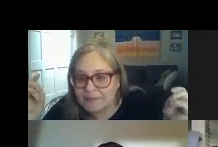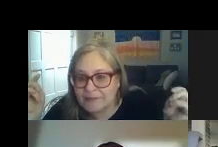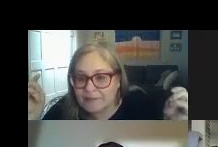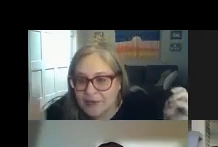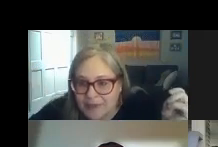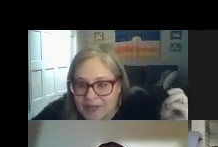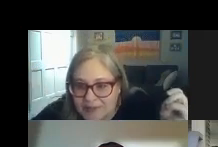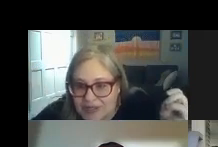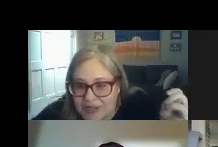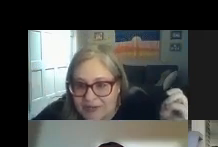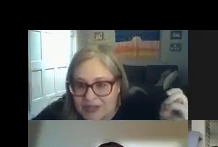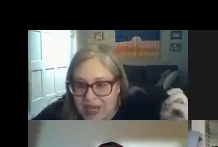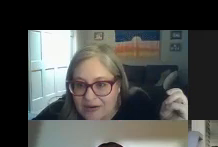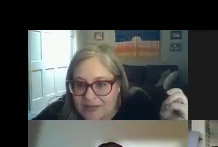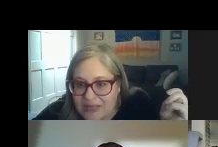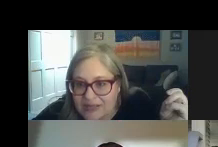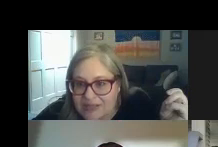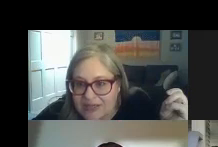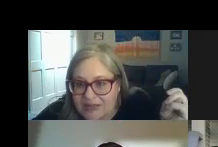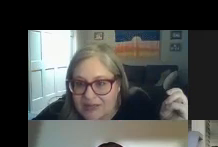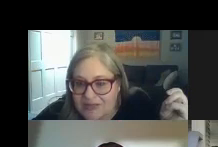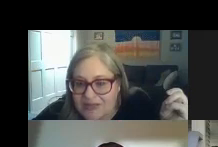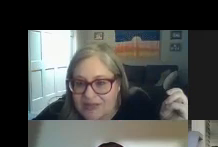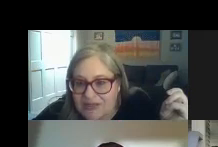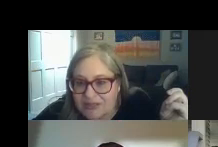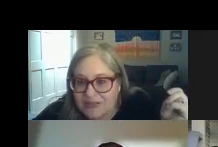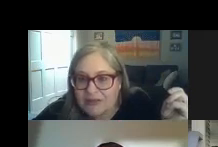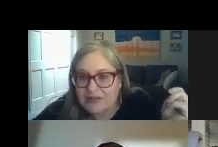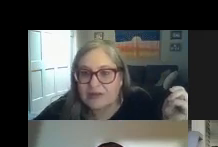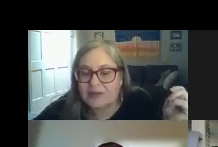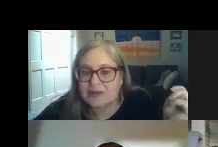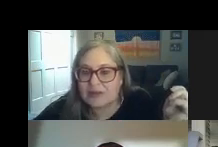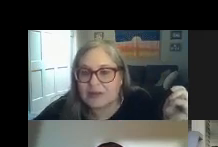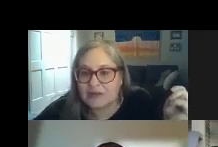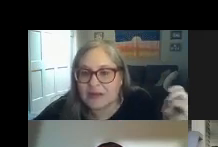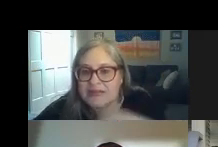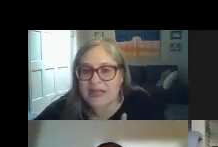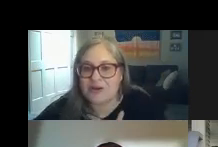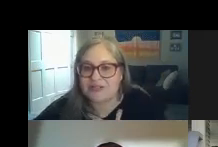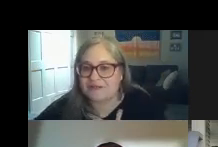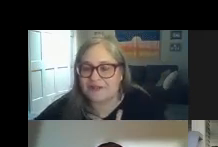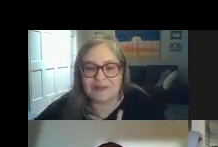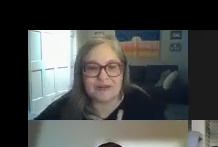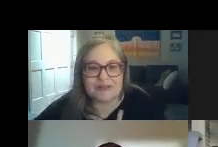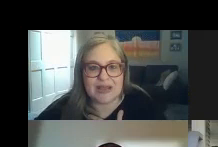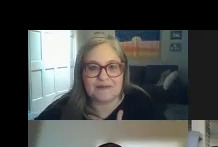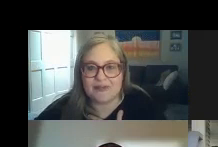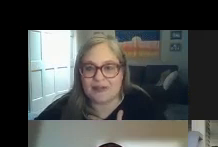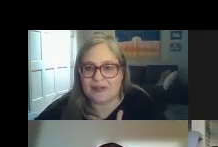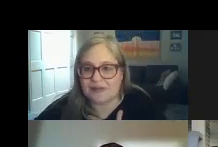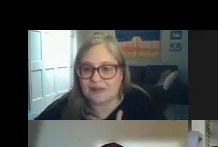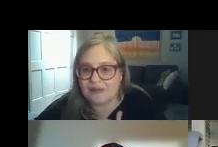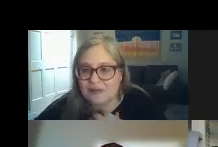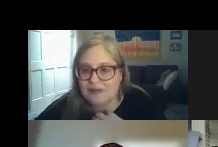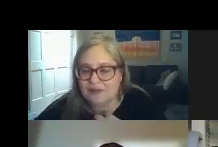would it be possible to share the chat or slide the agenda at the next transition is that a question for me or is that for